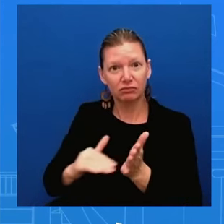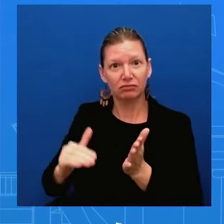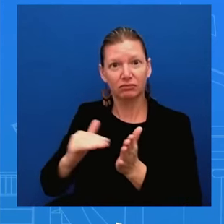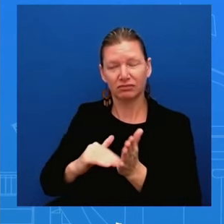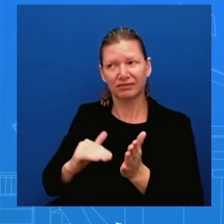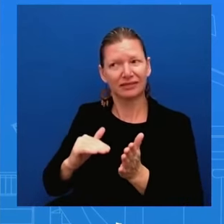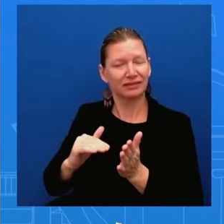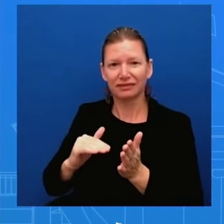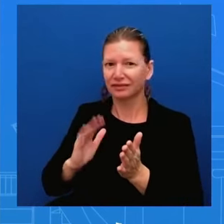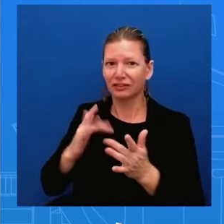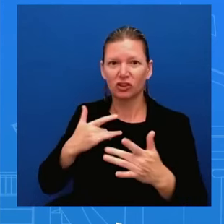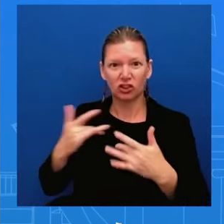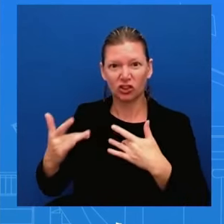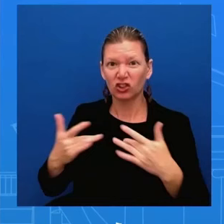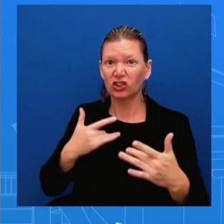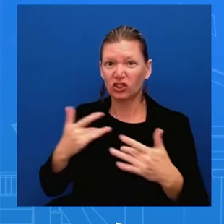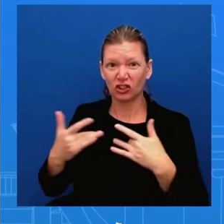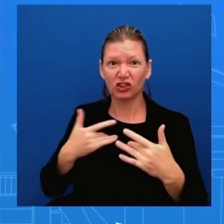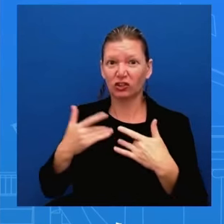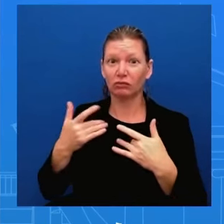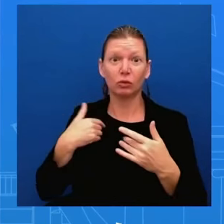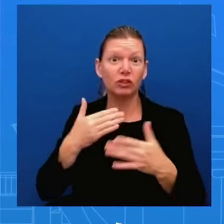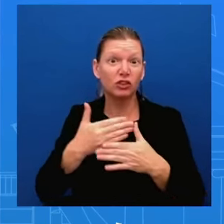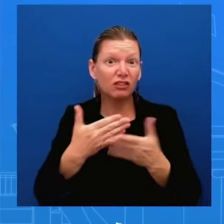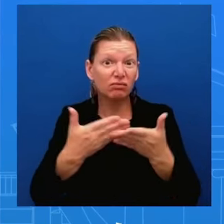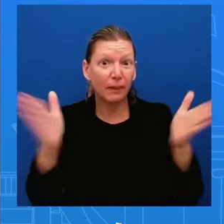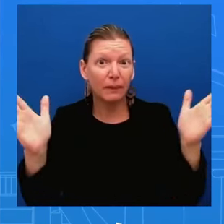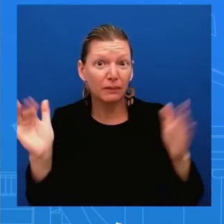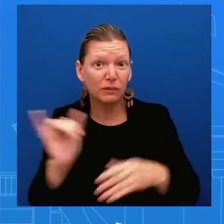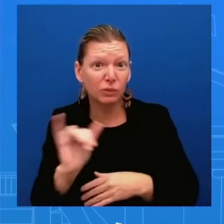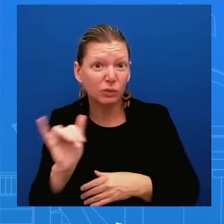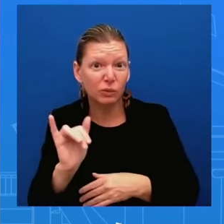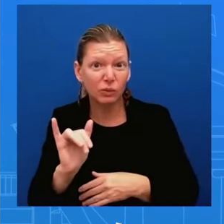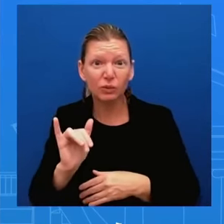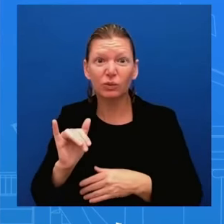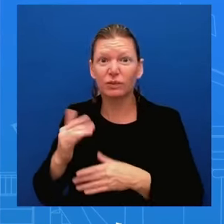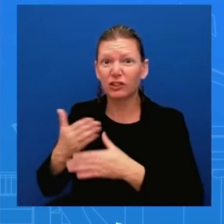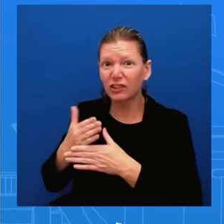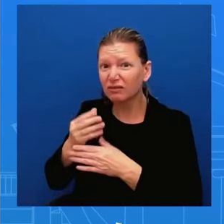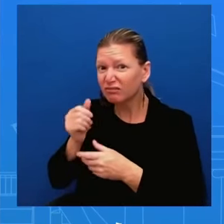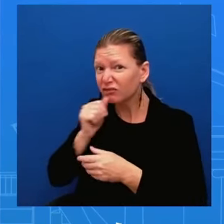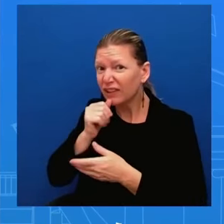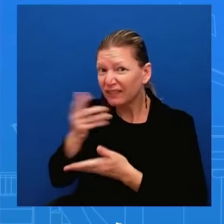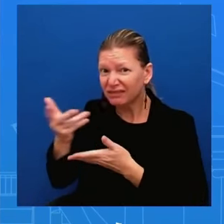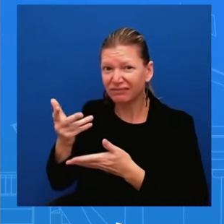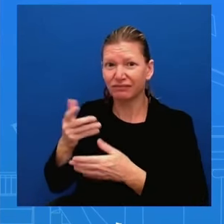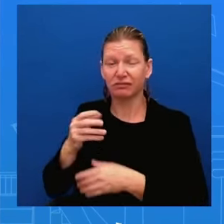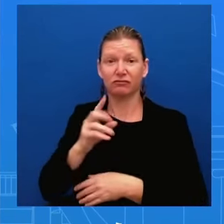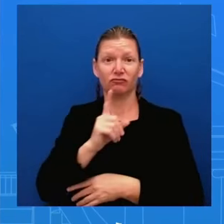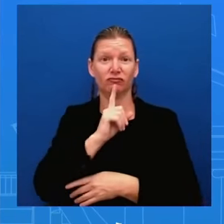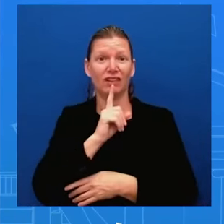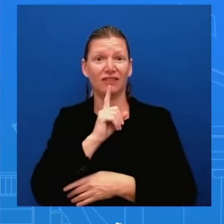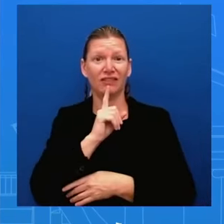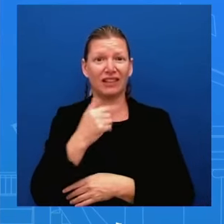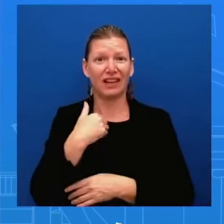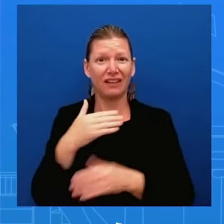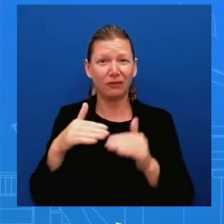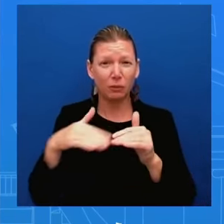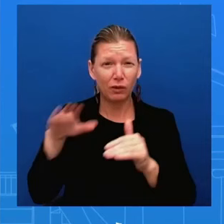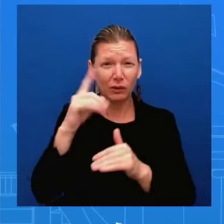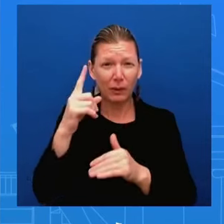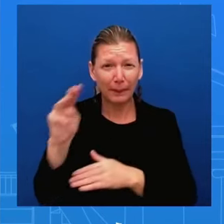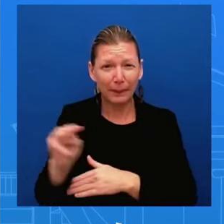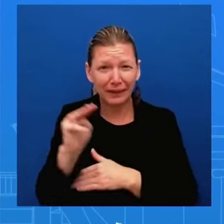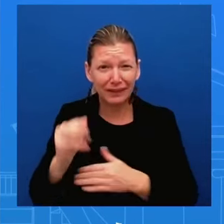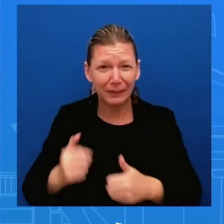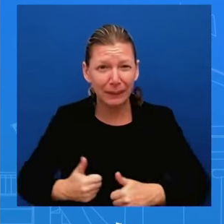uh in rafa we have been very clear about the more than one million people who are living uh who are now seeking refuge uh to be